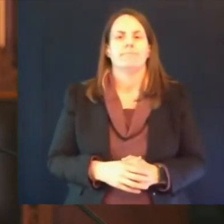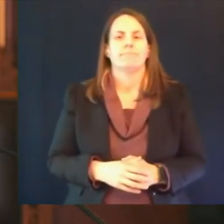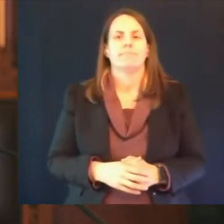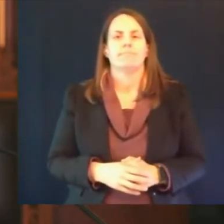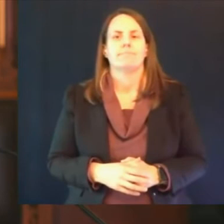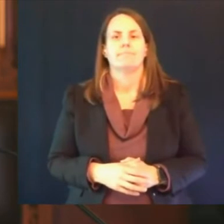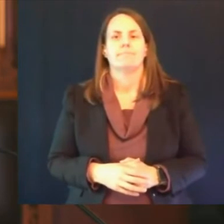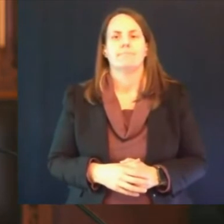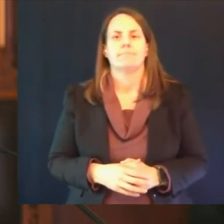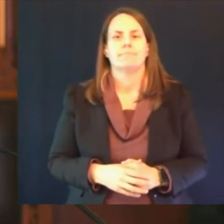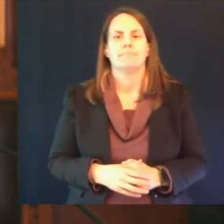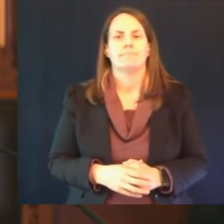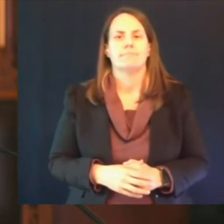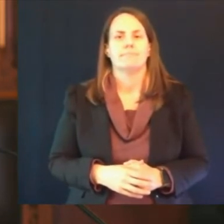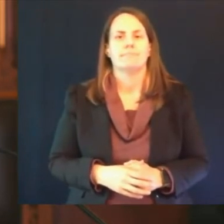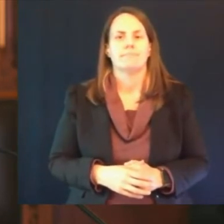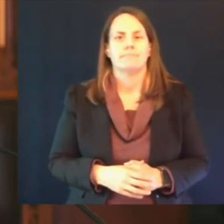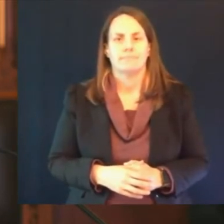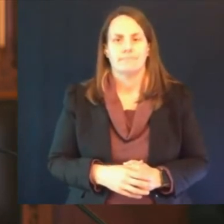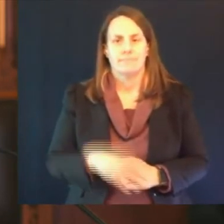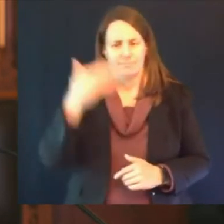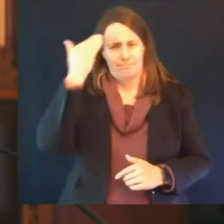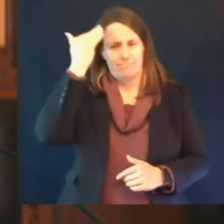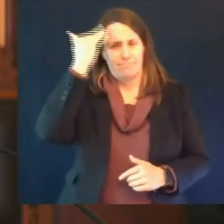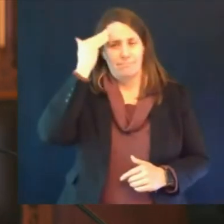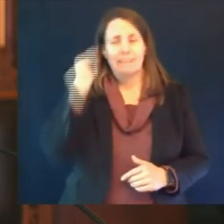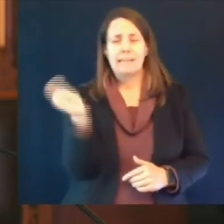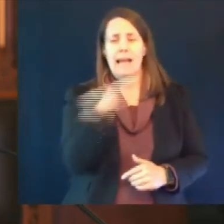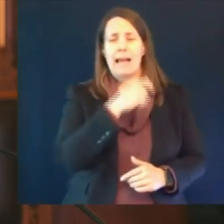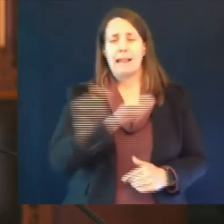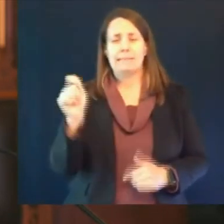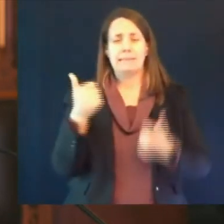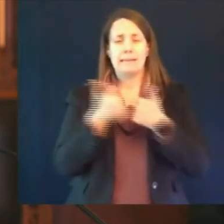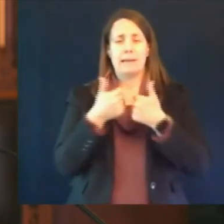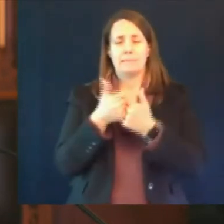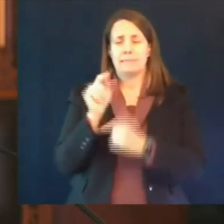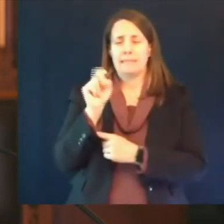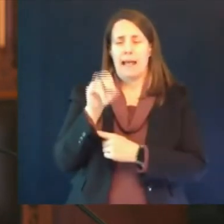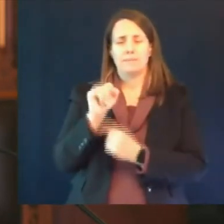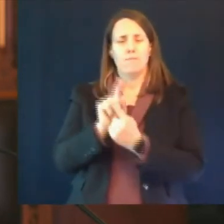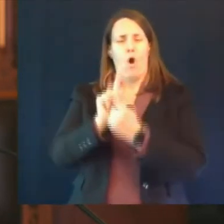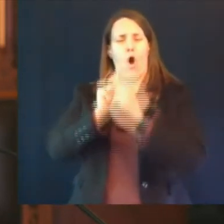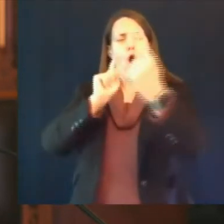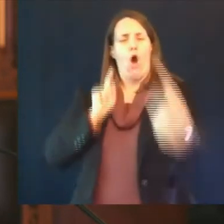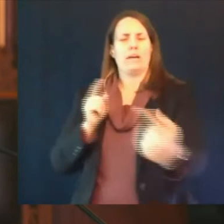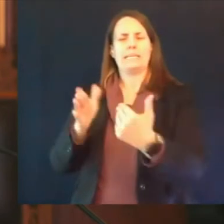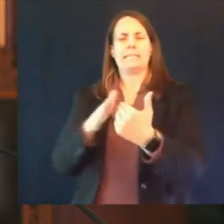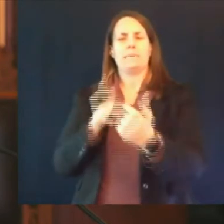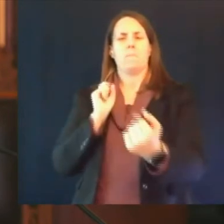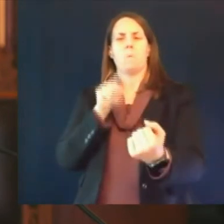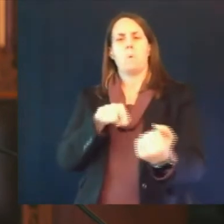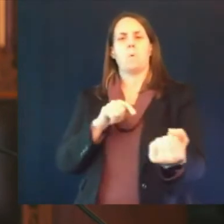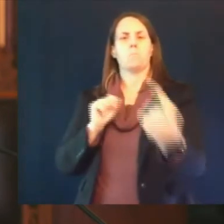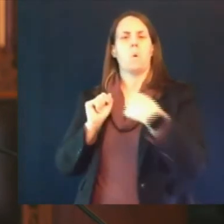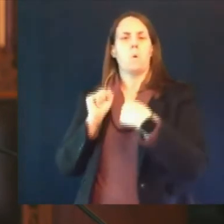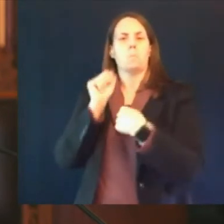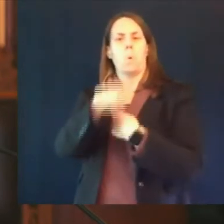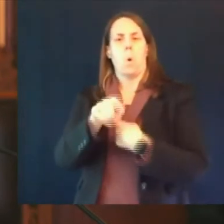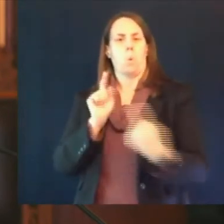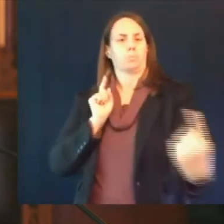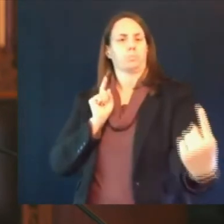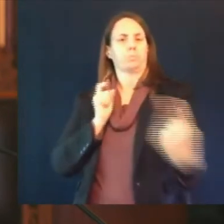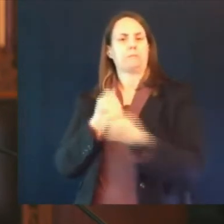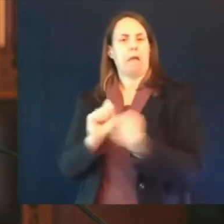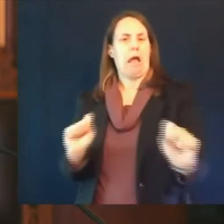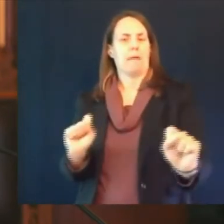soccer or football so part of this goes to what are the safest sports that children can